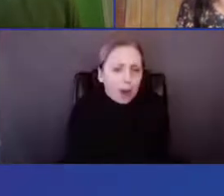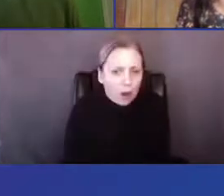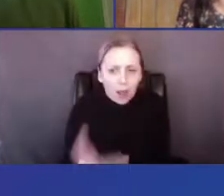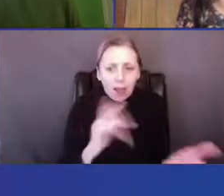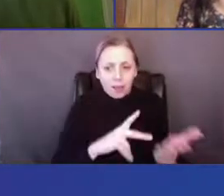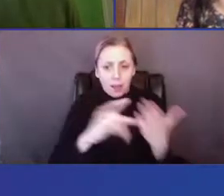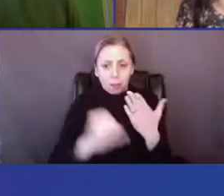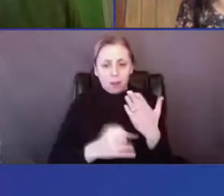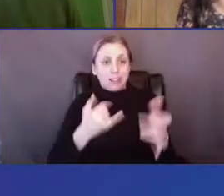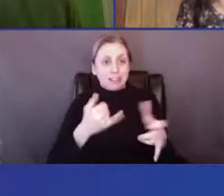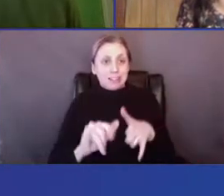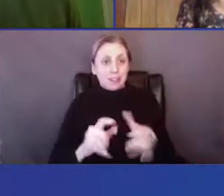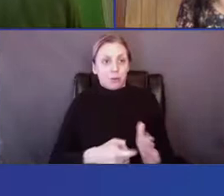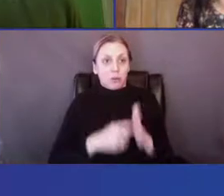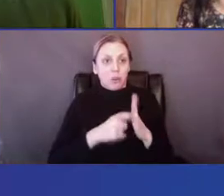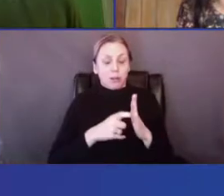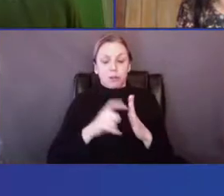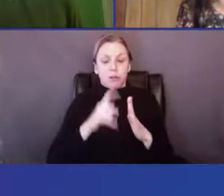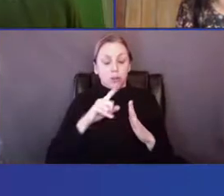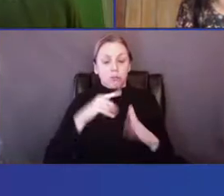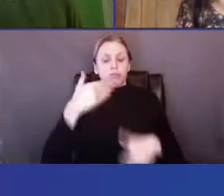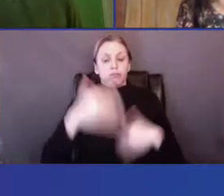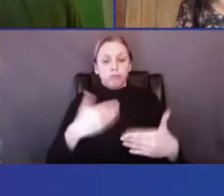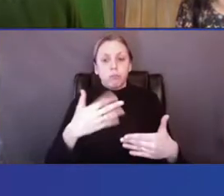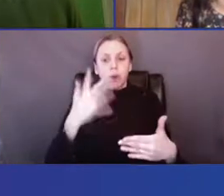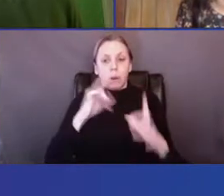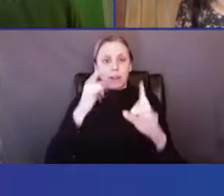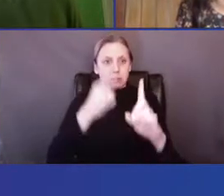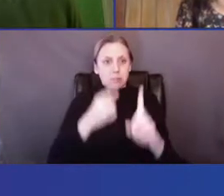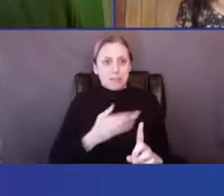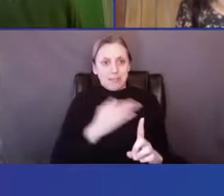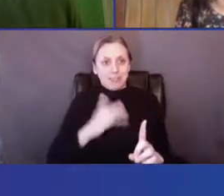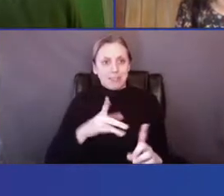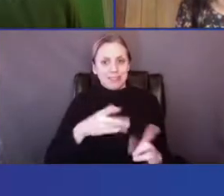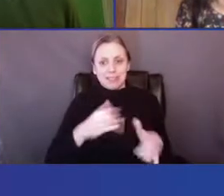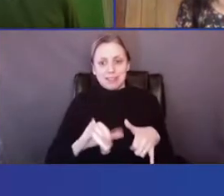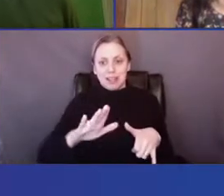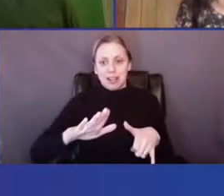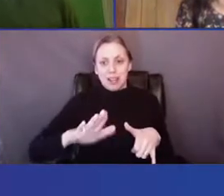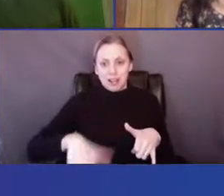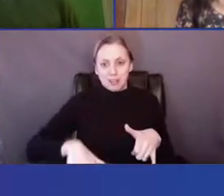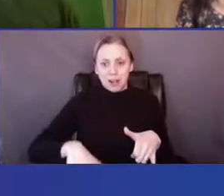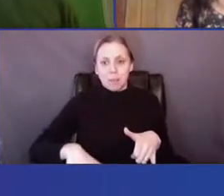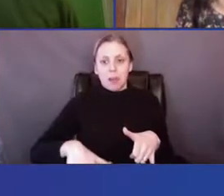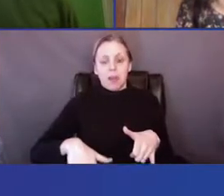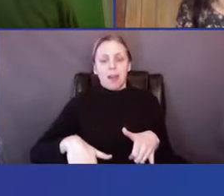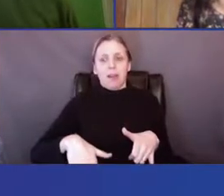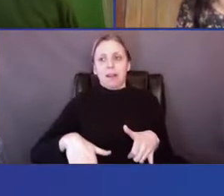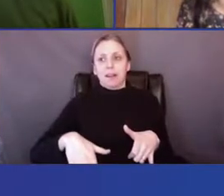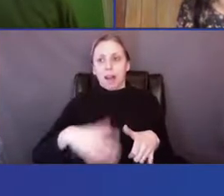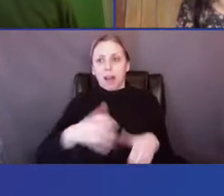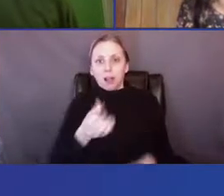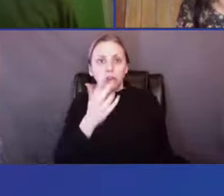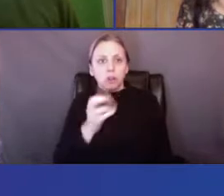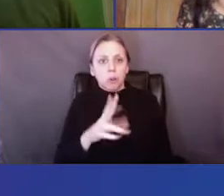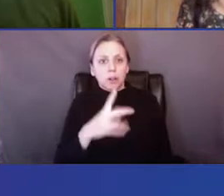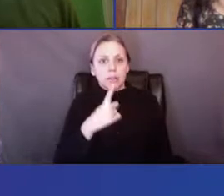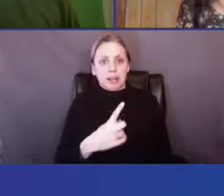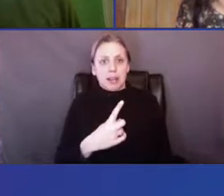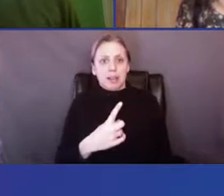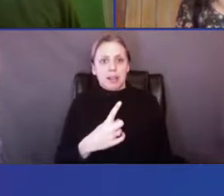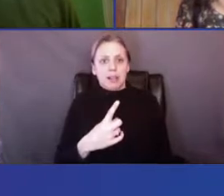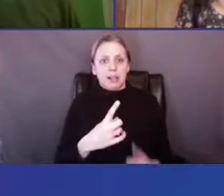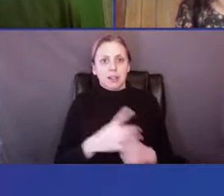project still needs to go on because certain things still haven't been understood or said. I just wanted to,